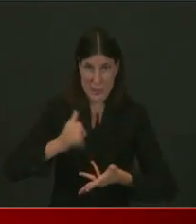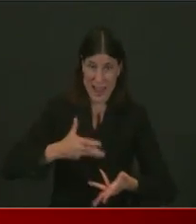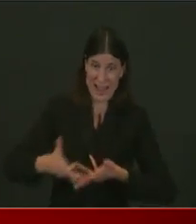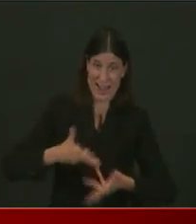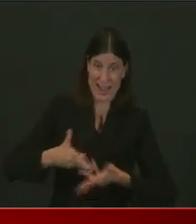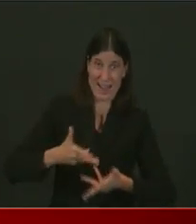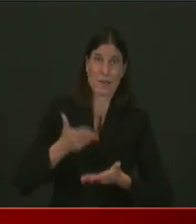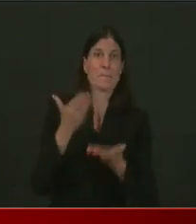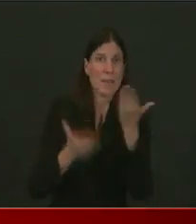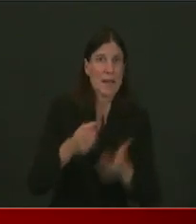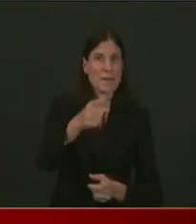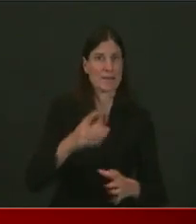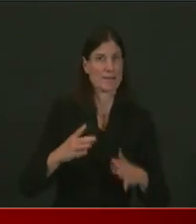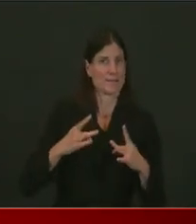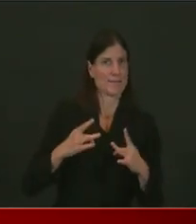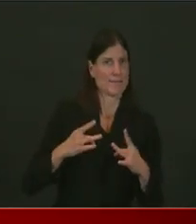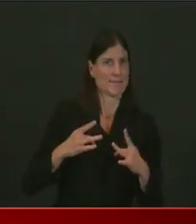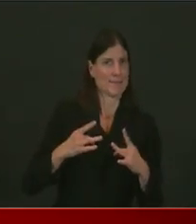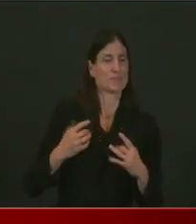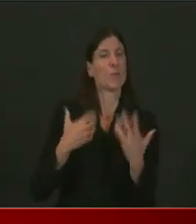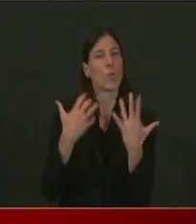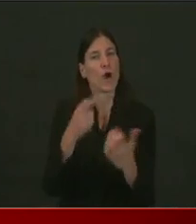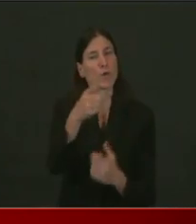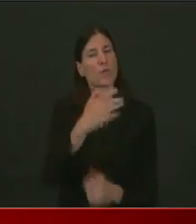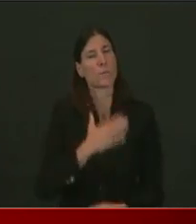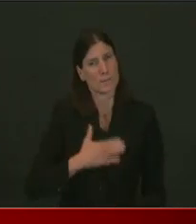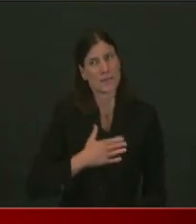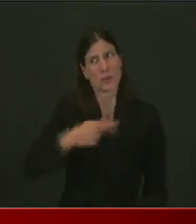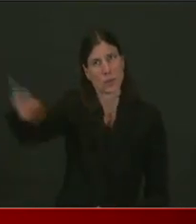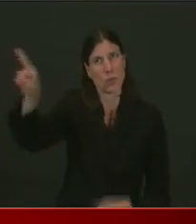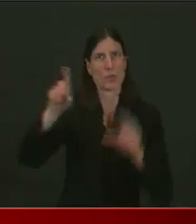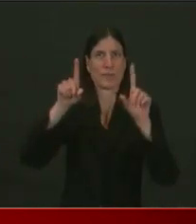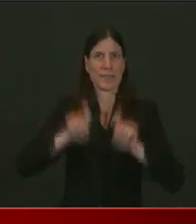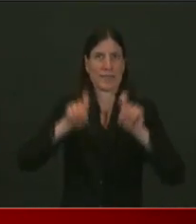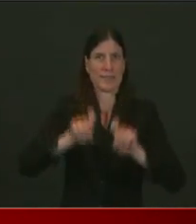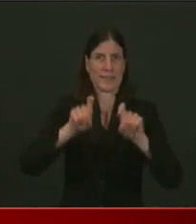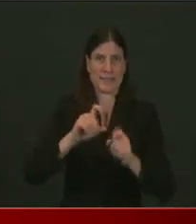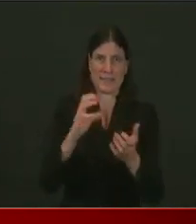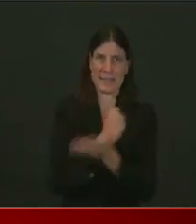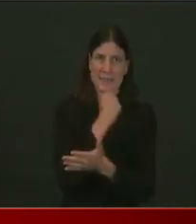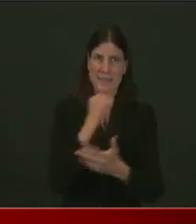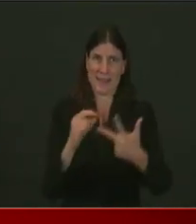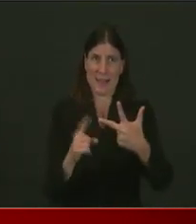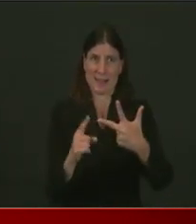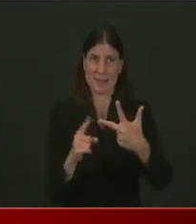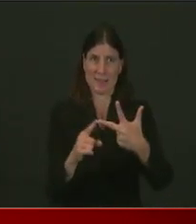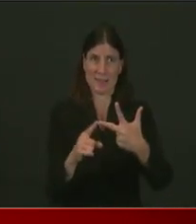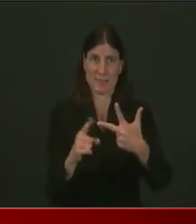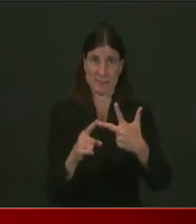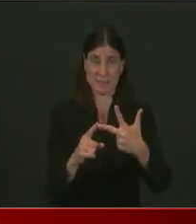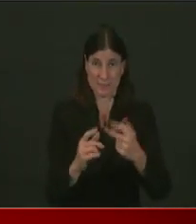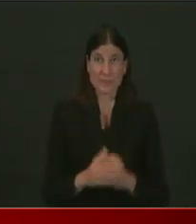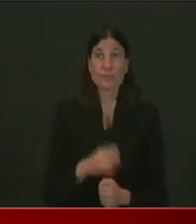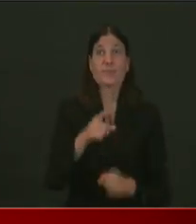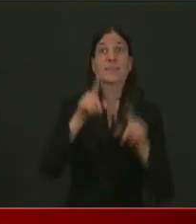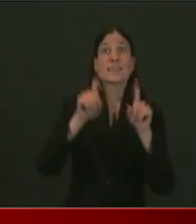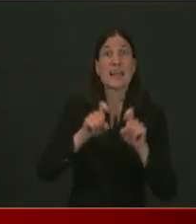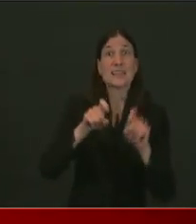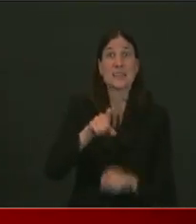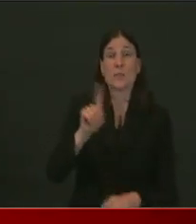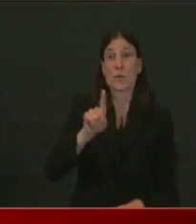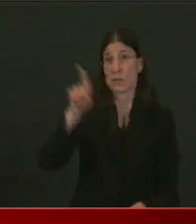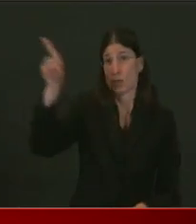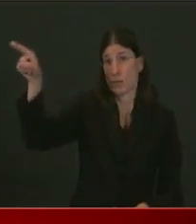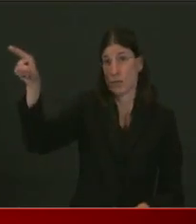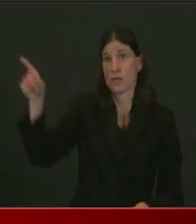free. It won't cost you anything. And you can go to one of the sites at RIC or CCRI staffed by the National Guard.